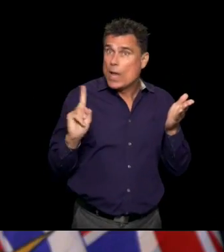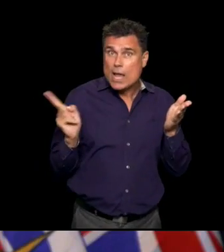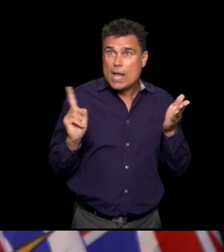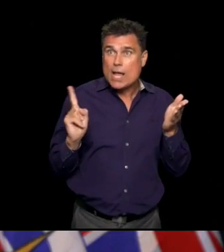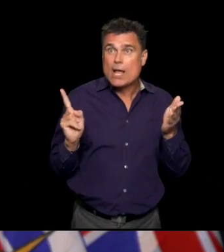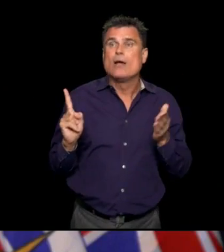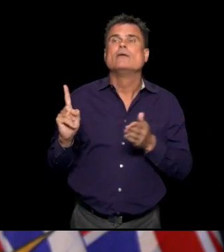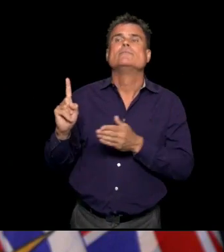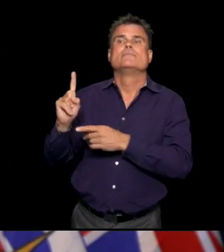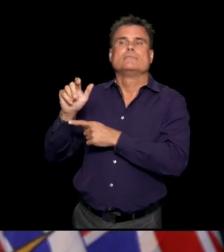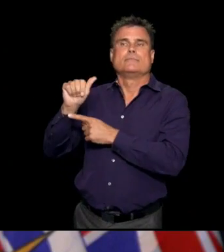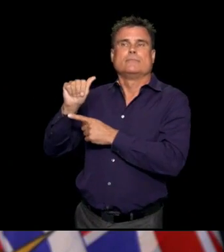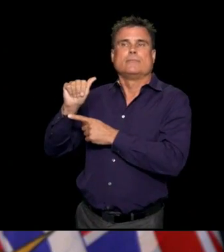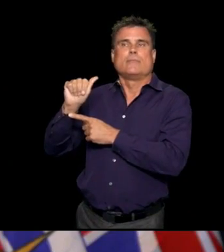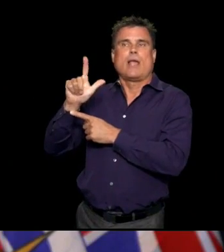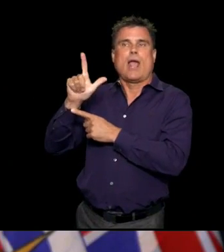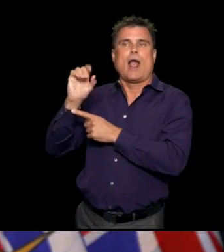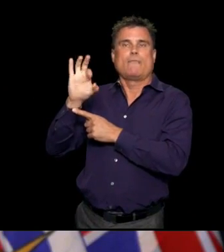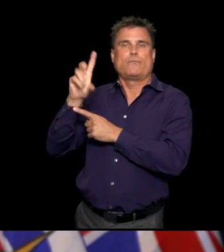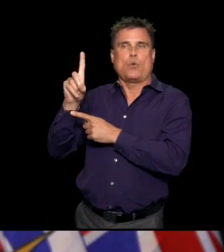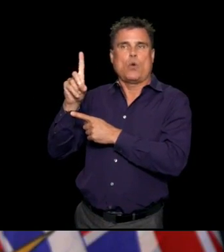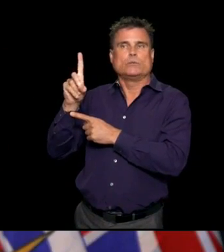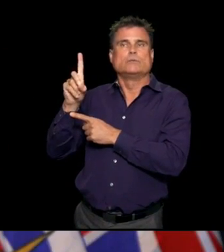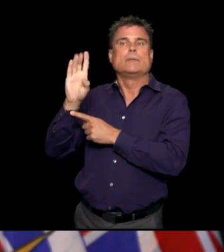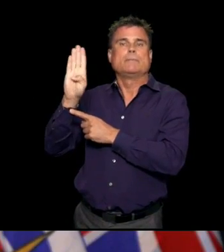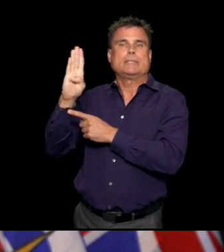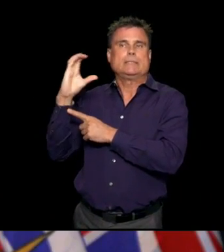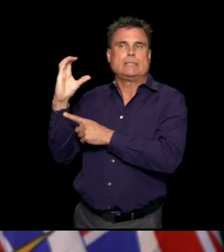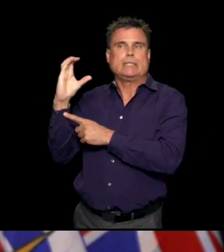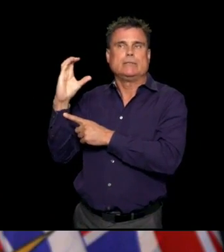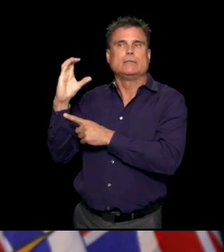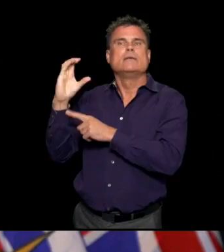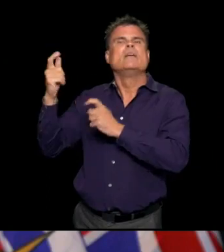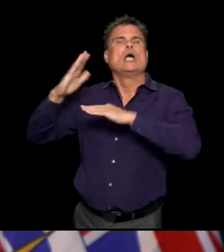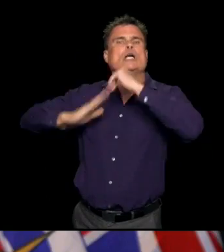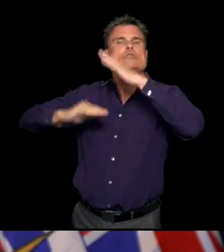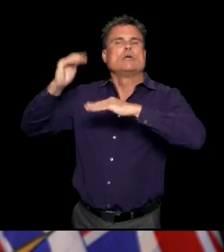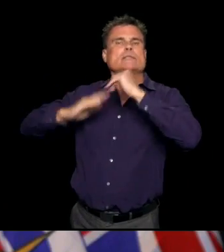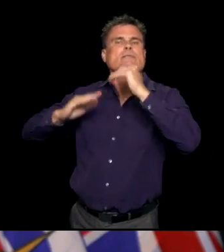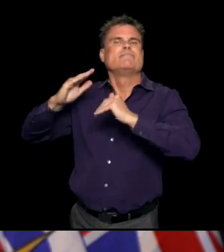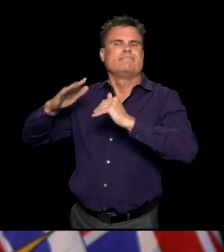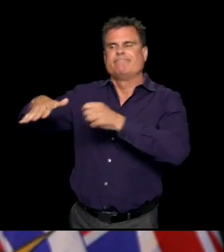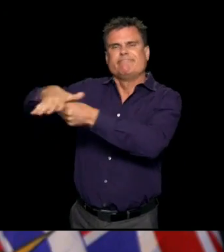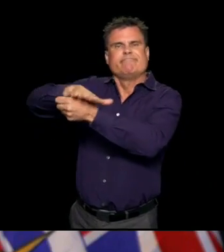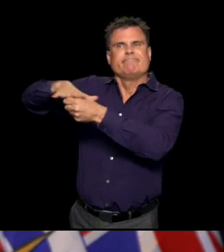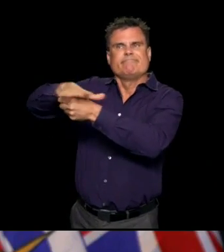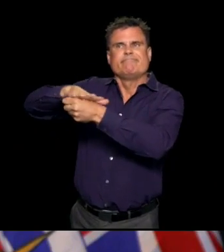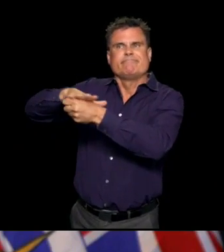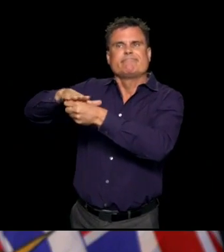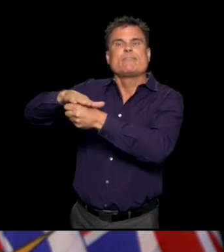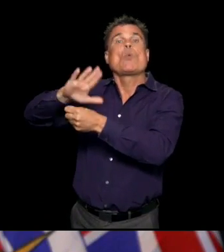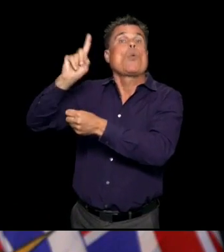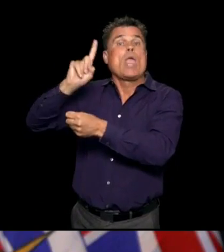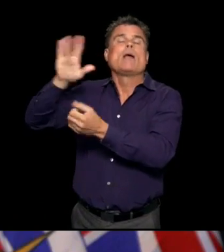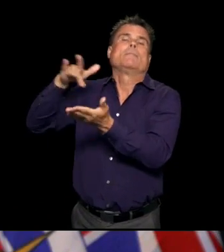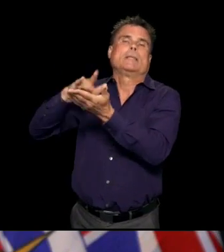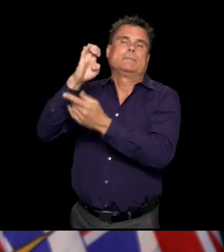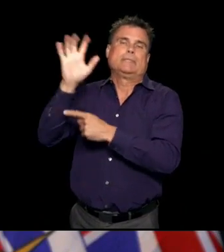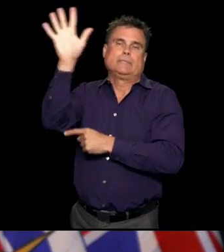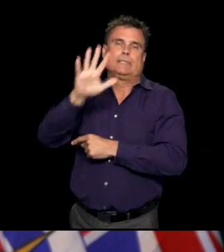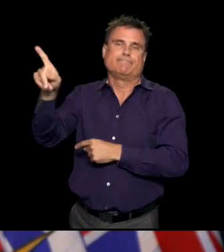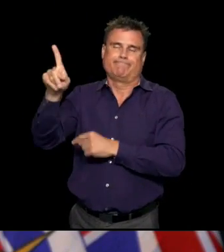construction site for a water treatment facility near Elkford, BC. And BC CDC and the interior health are